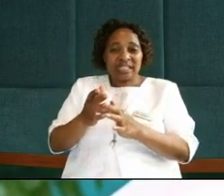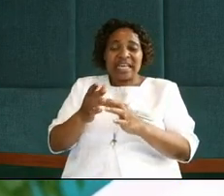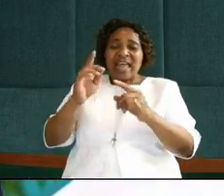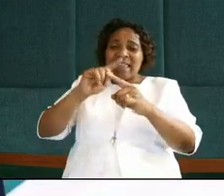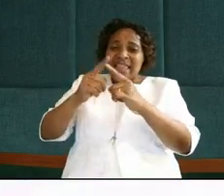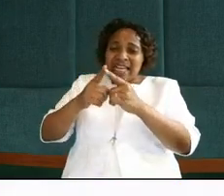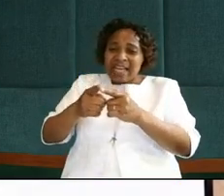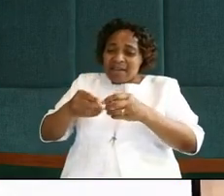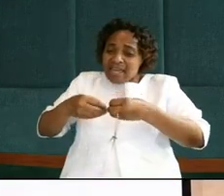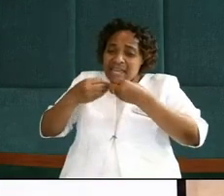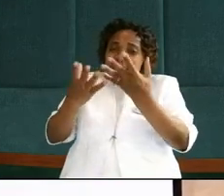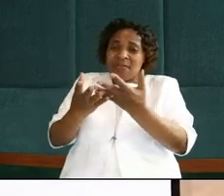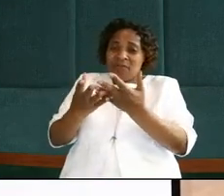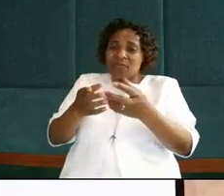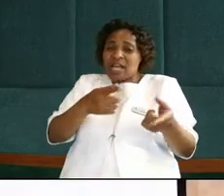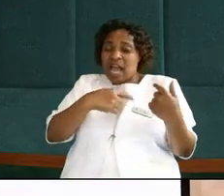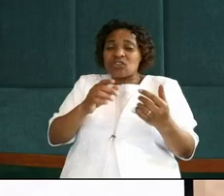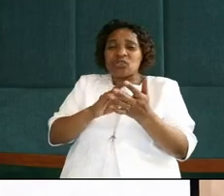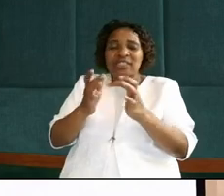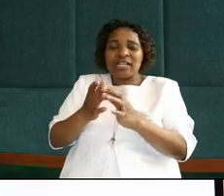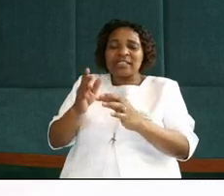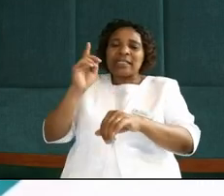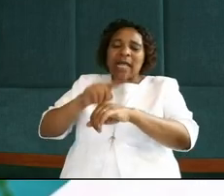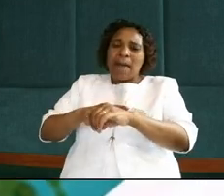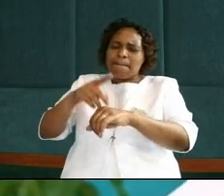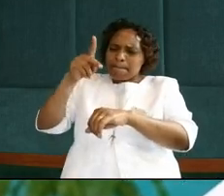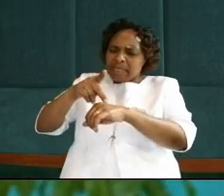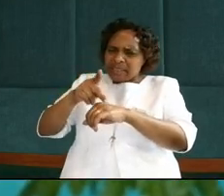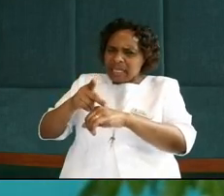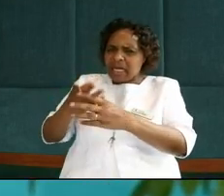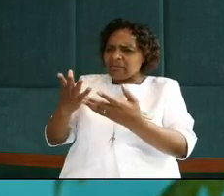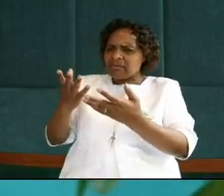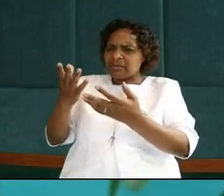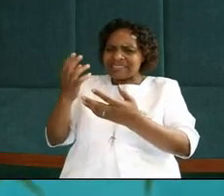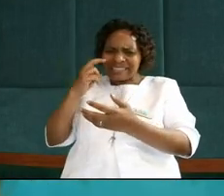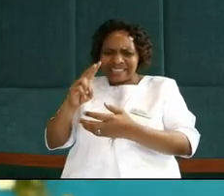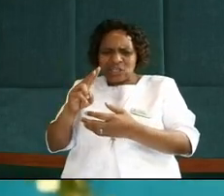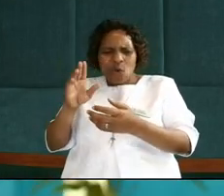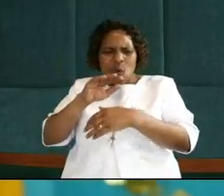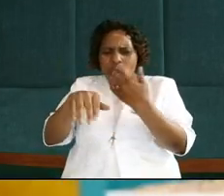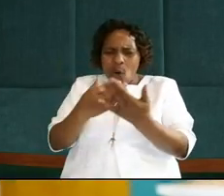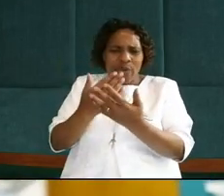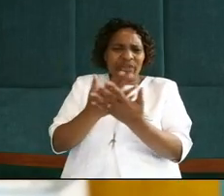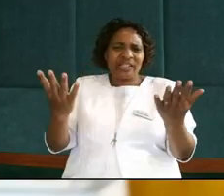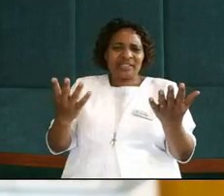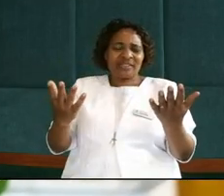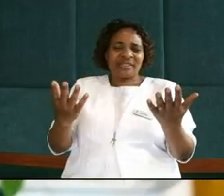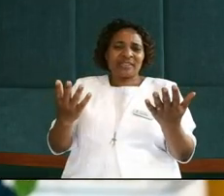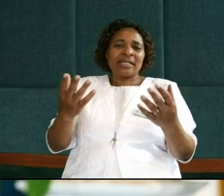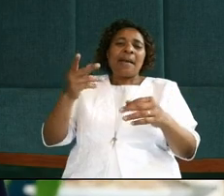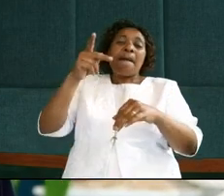his heart to Jesus, even when Peter behaved in all the ugly man he behaved, Peter